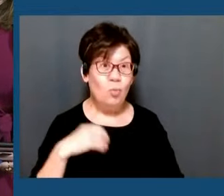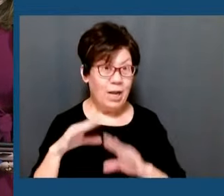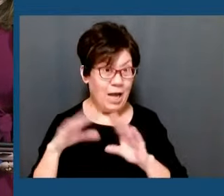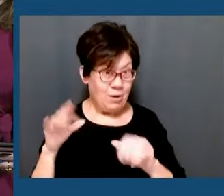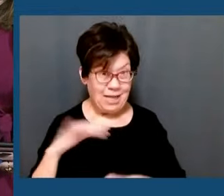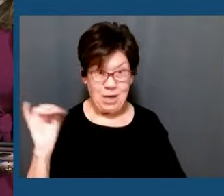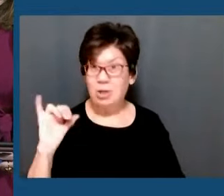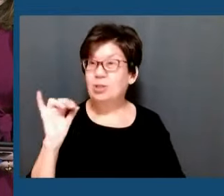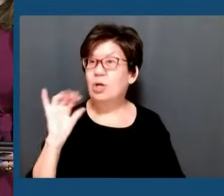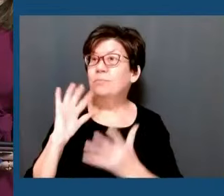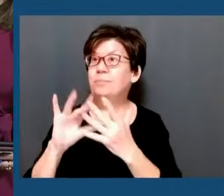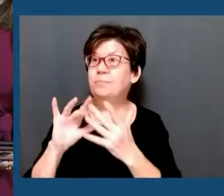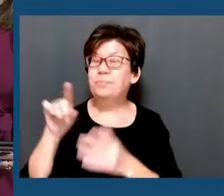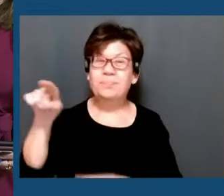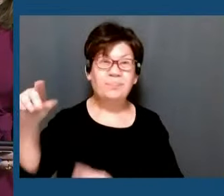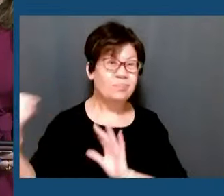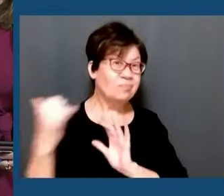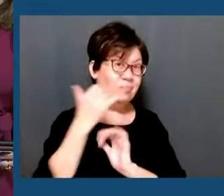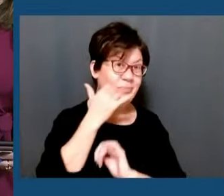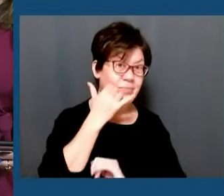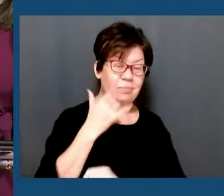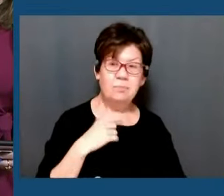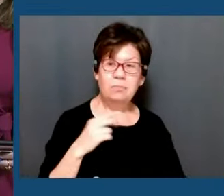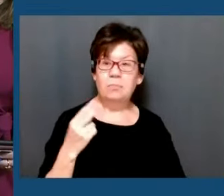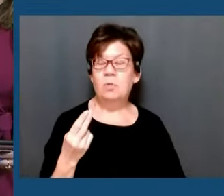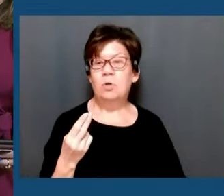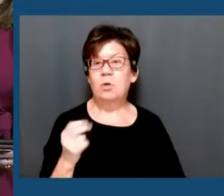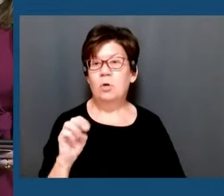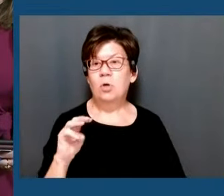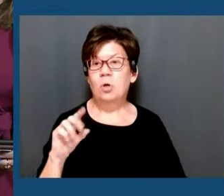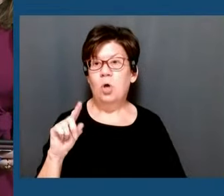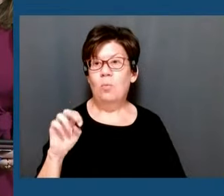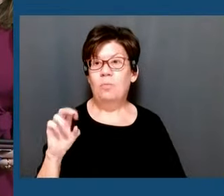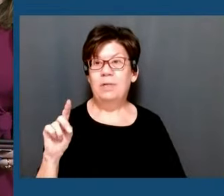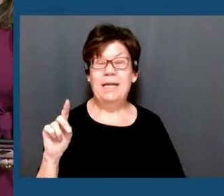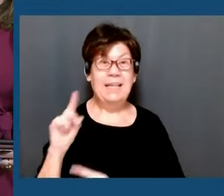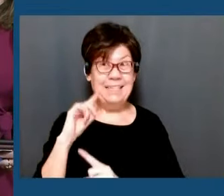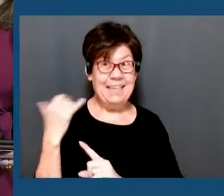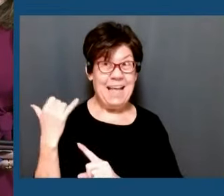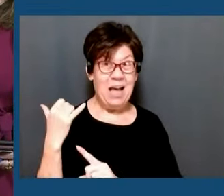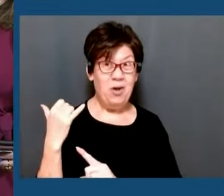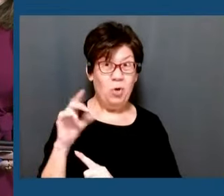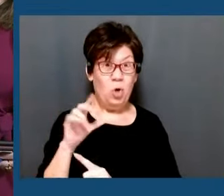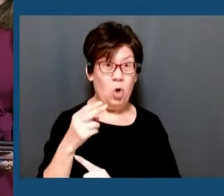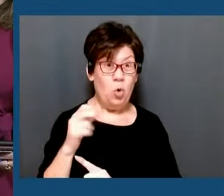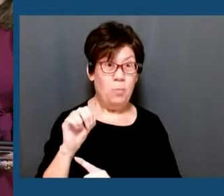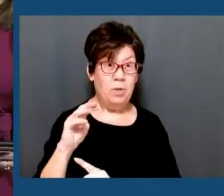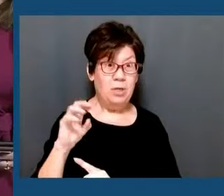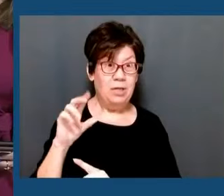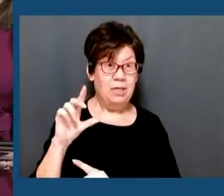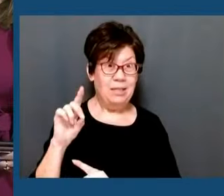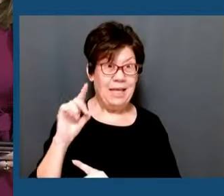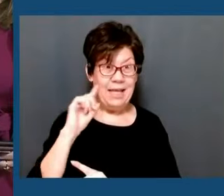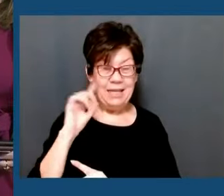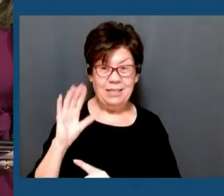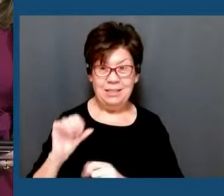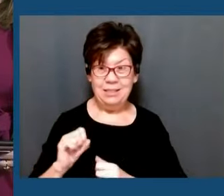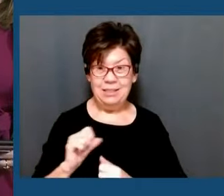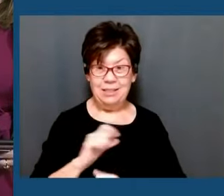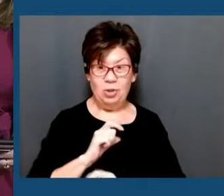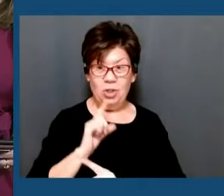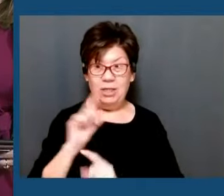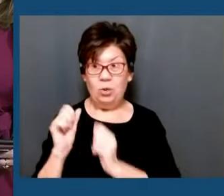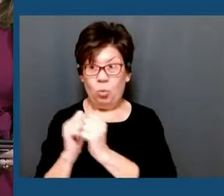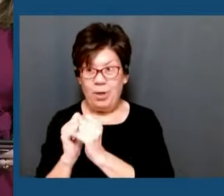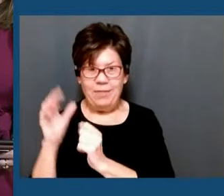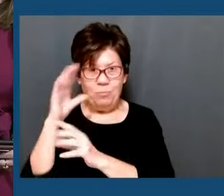The Deputy of Homeland Security Advisor, who's actually with President Biden right now surveying the damage in Baltimore, called us. And I believe